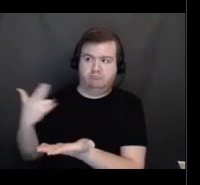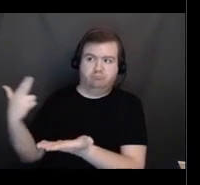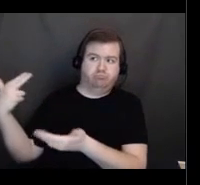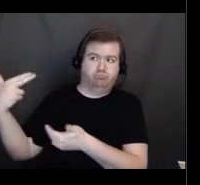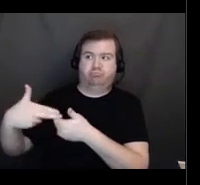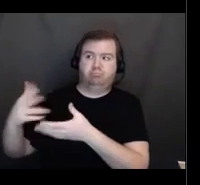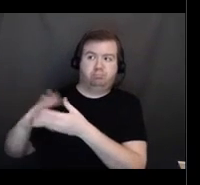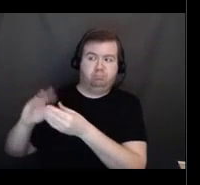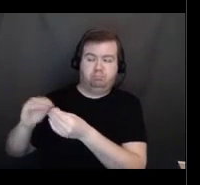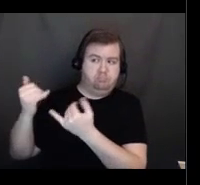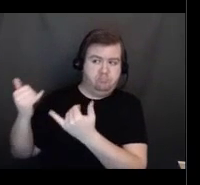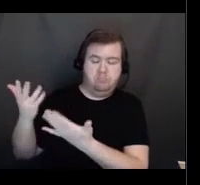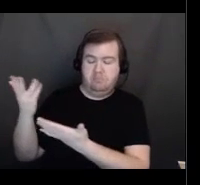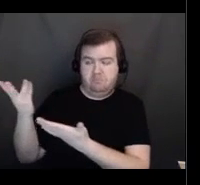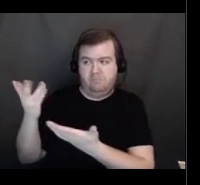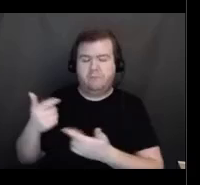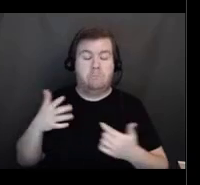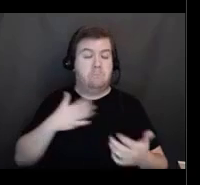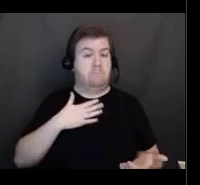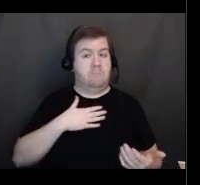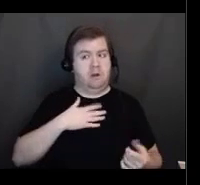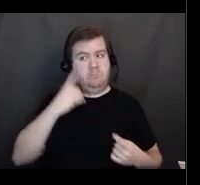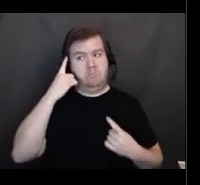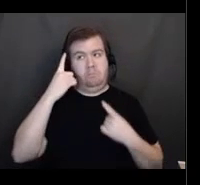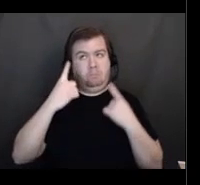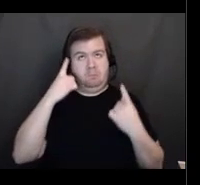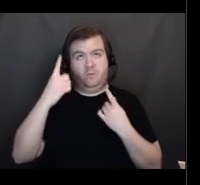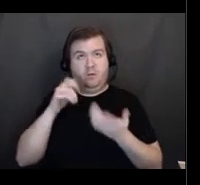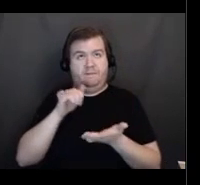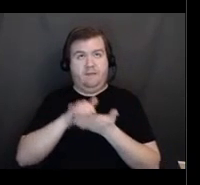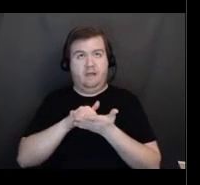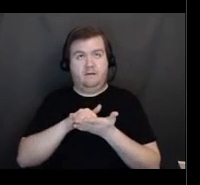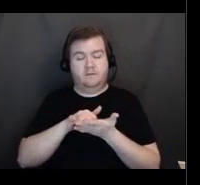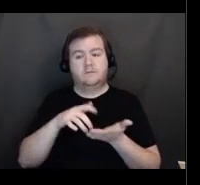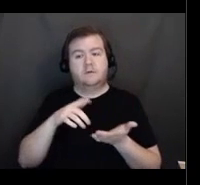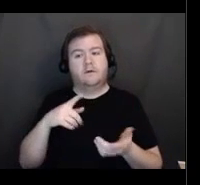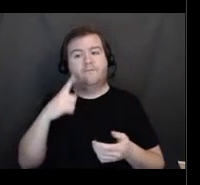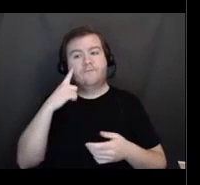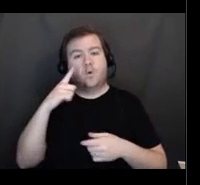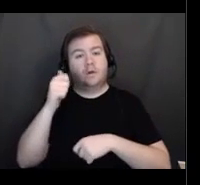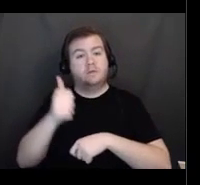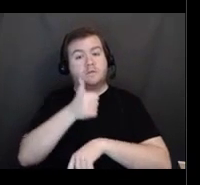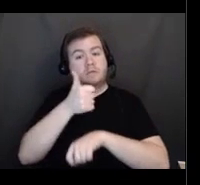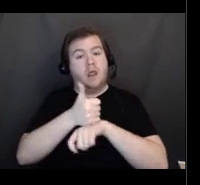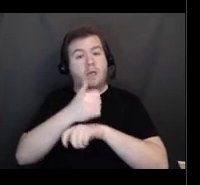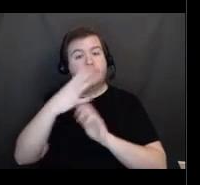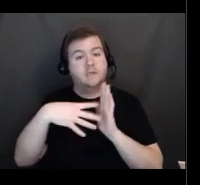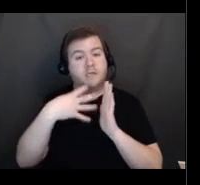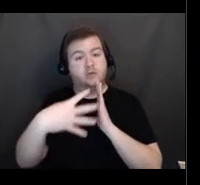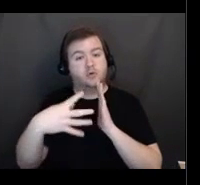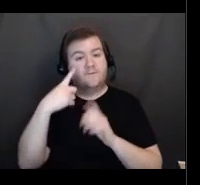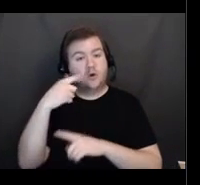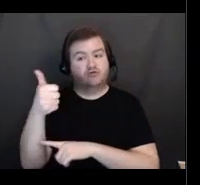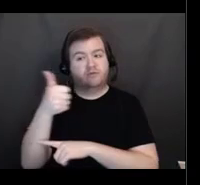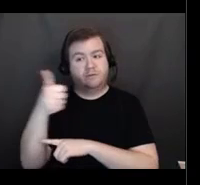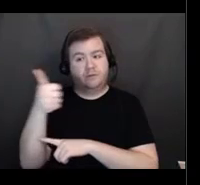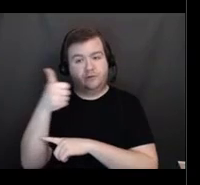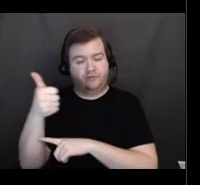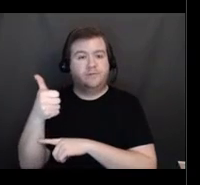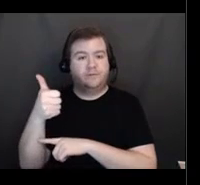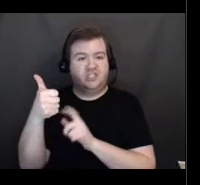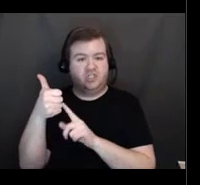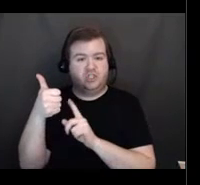I would say, at this point, when scheduling with transportation for transportation,